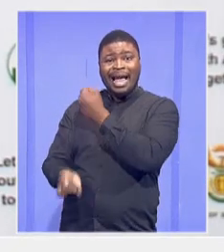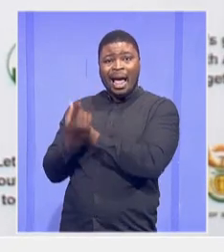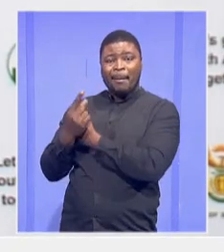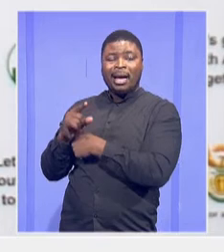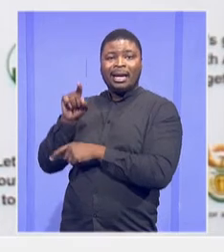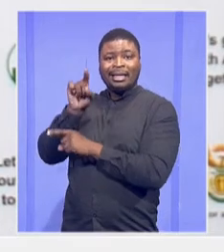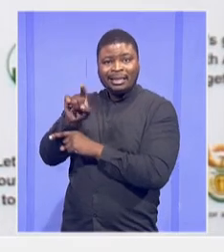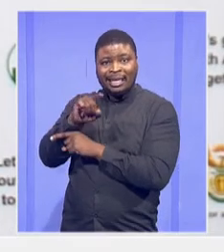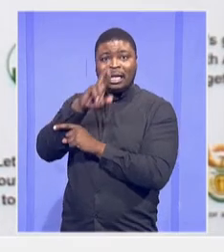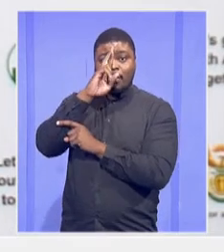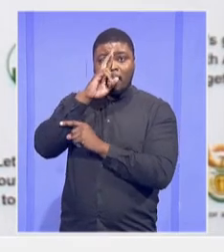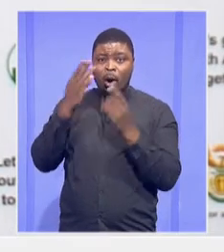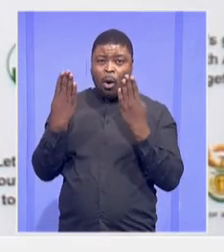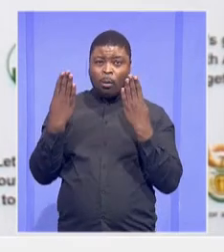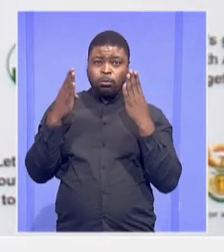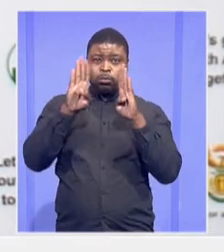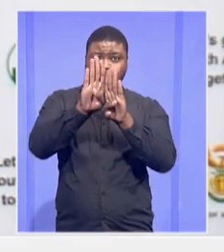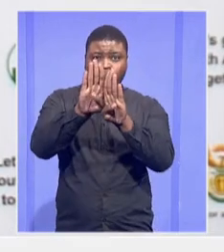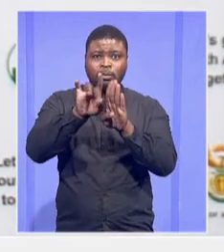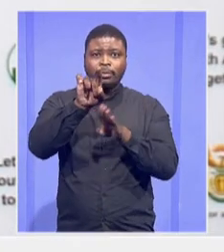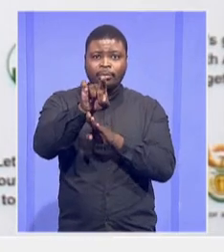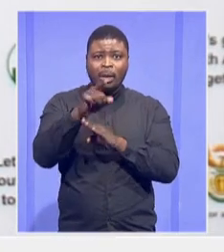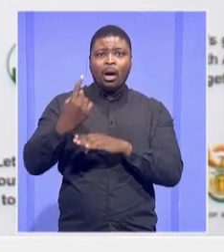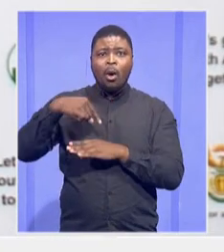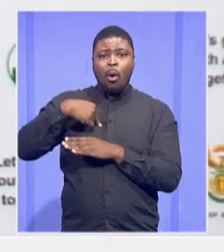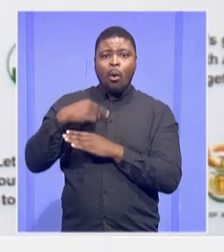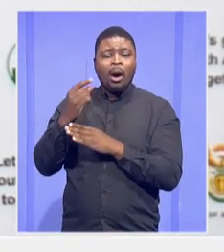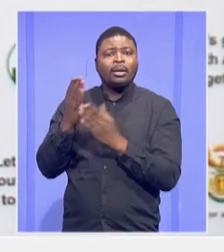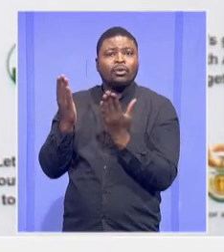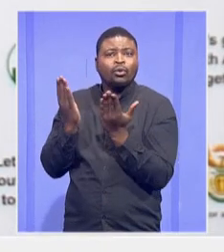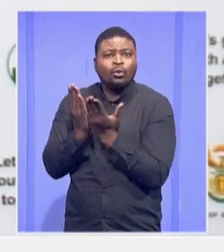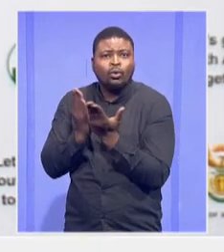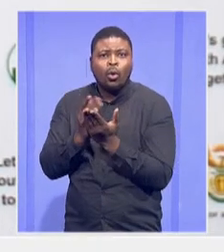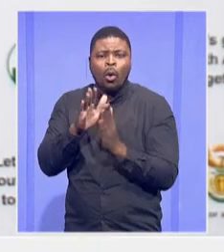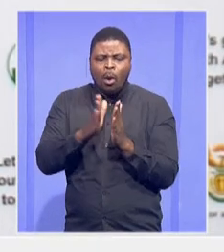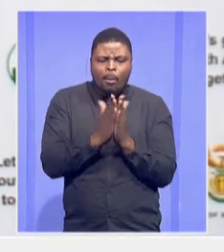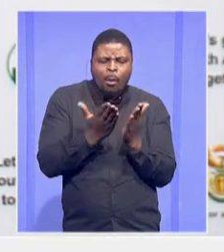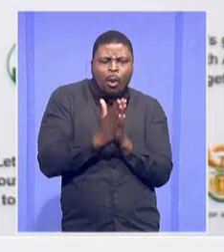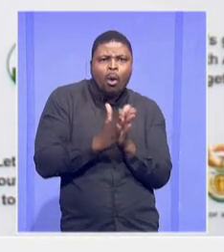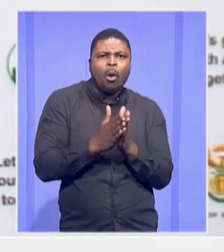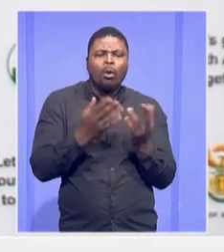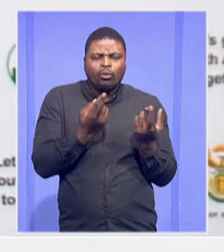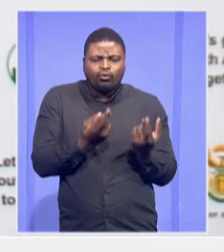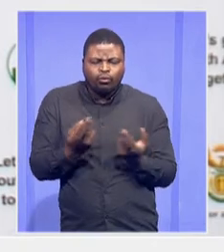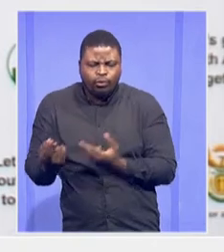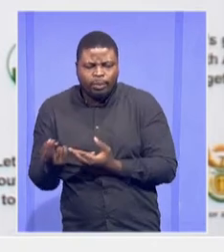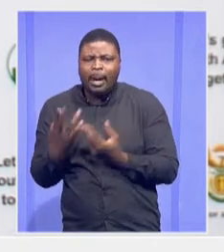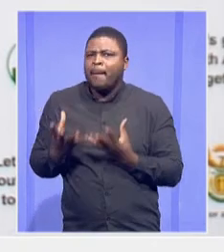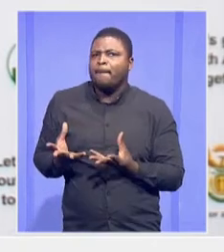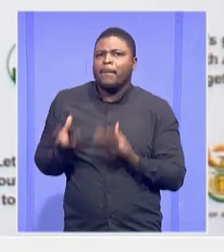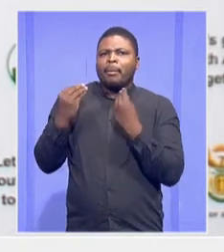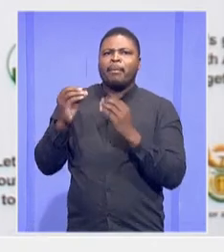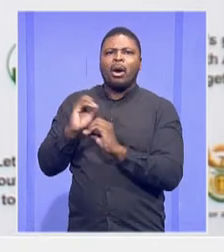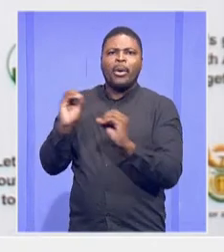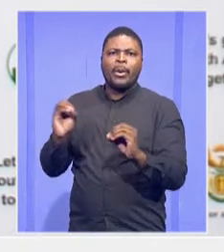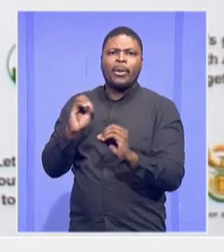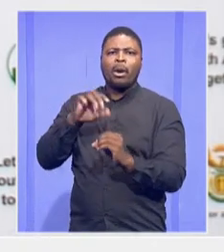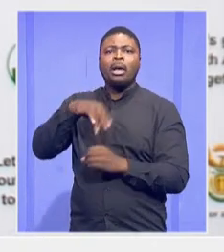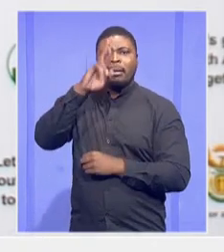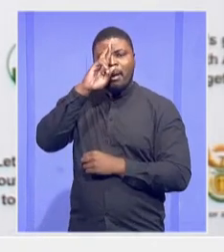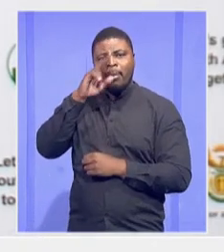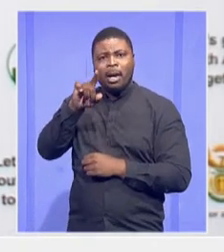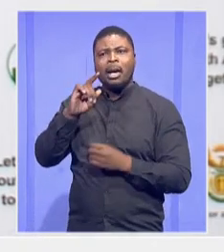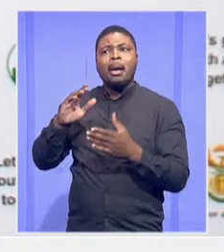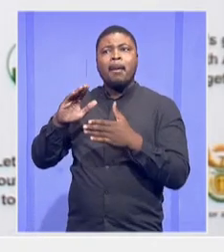we even struggled to get materials from manufacturers because there was no movement at all. That's the